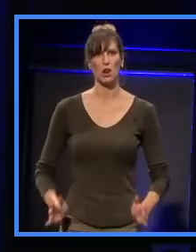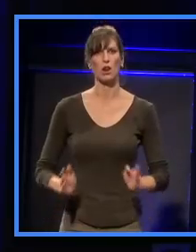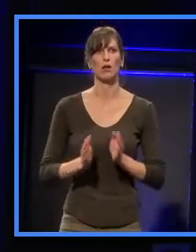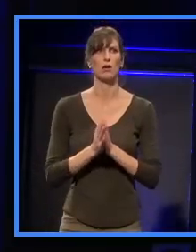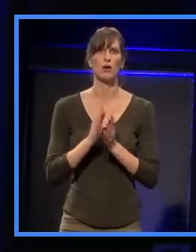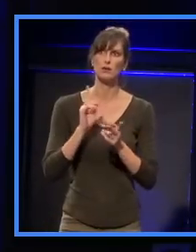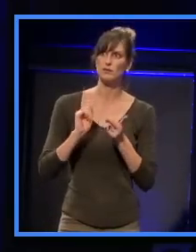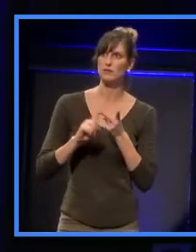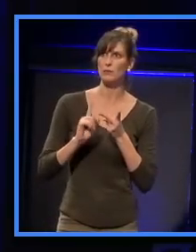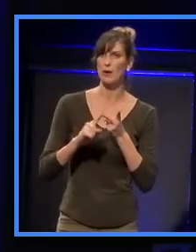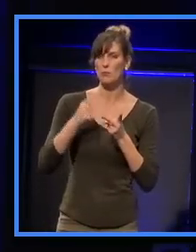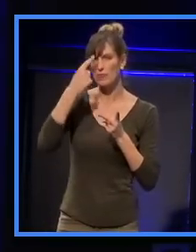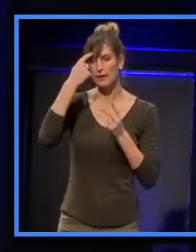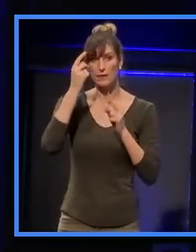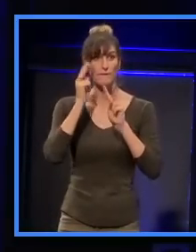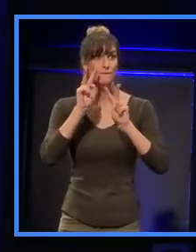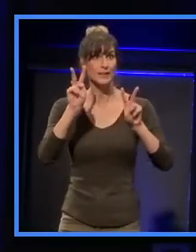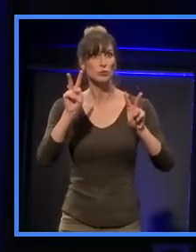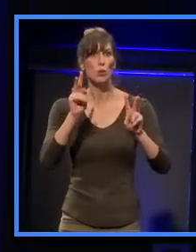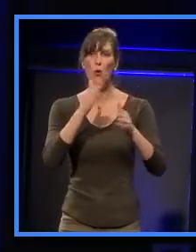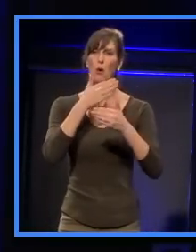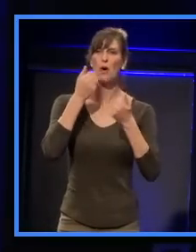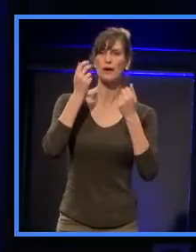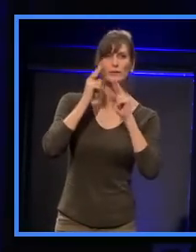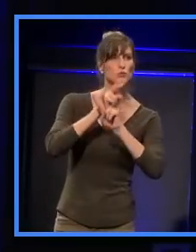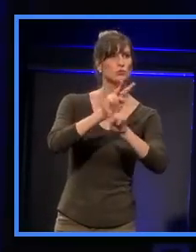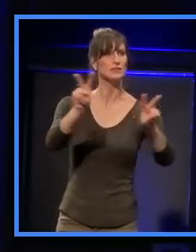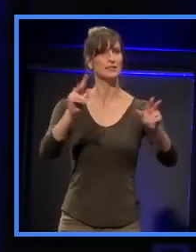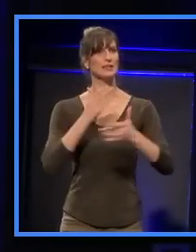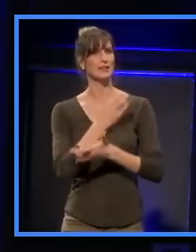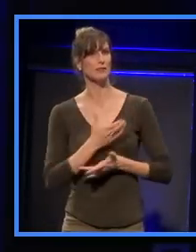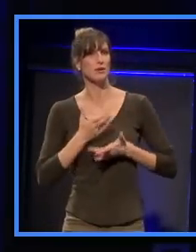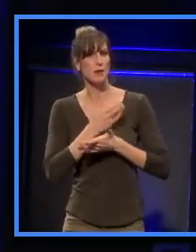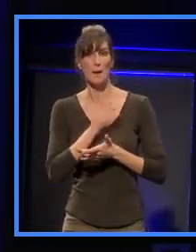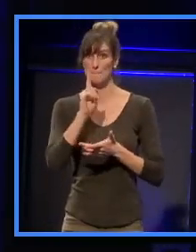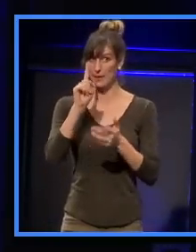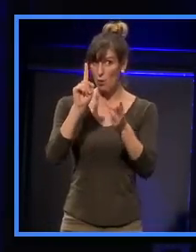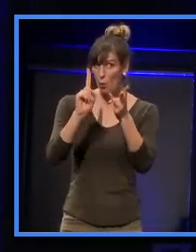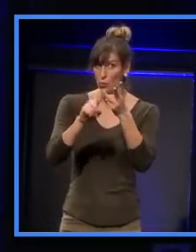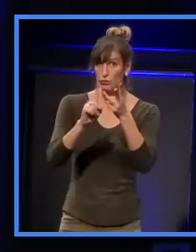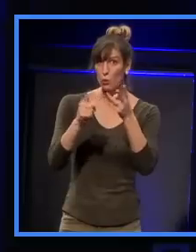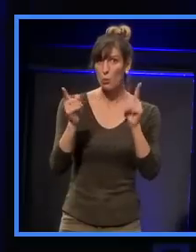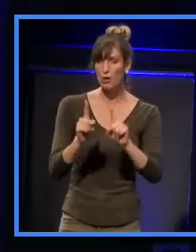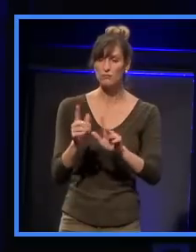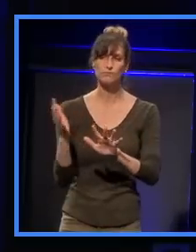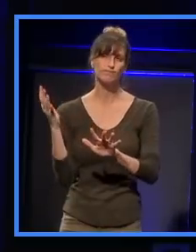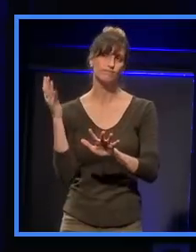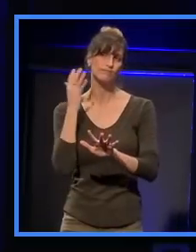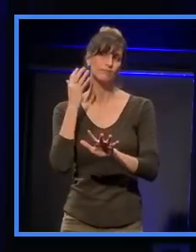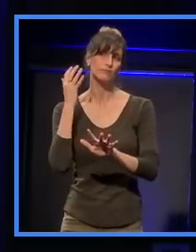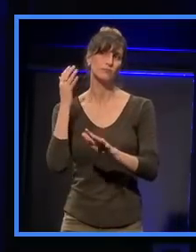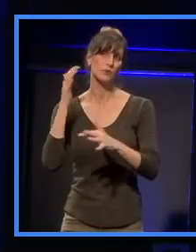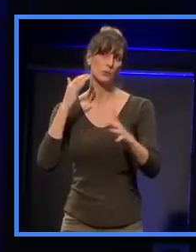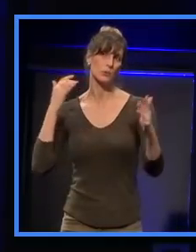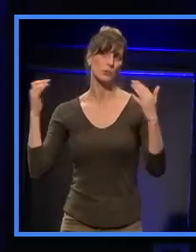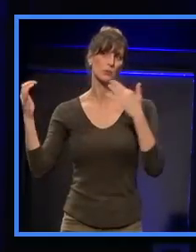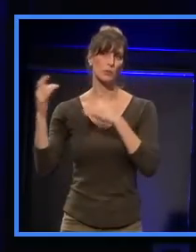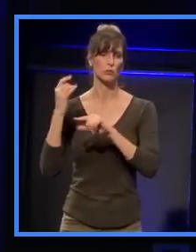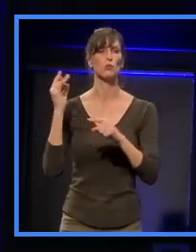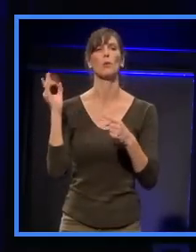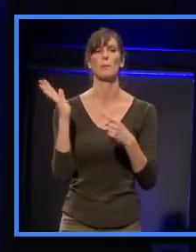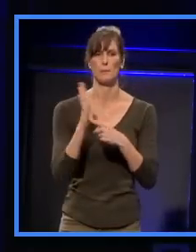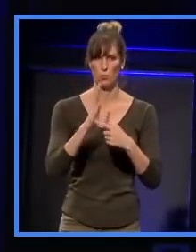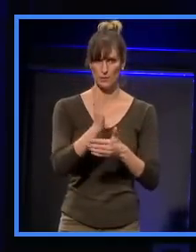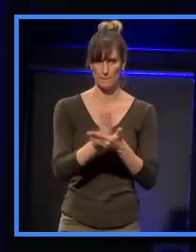Sometimes we think of it as being visual comfort. But actually, it's also about acoustic comfort. So, it is a critical part. And as I